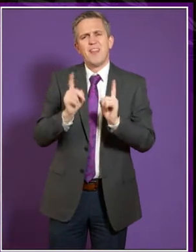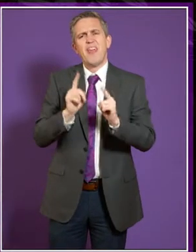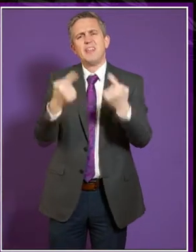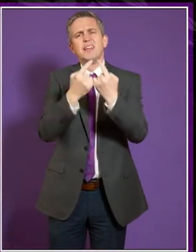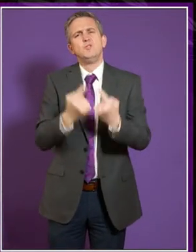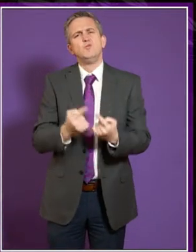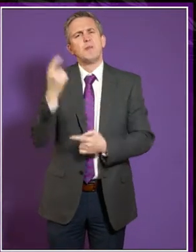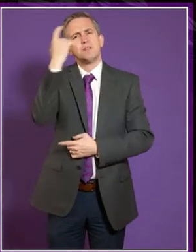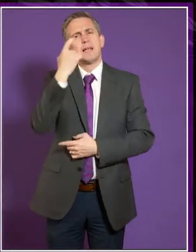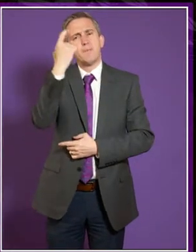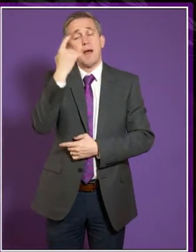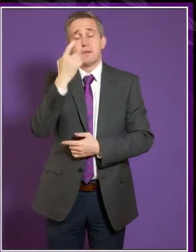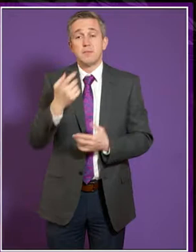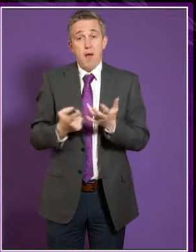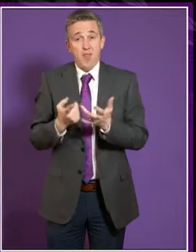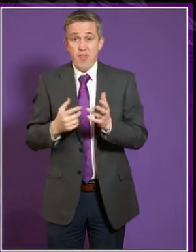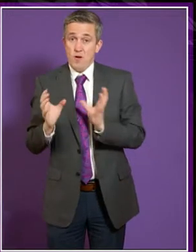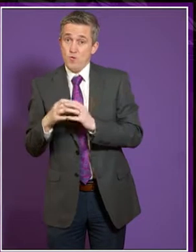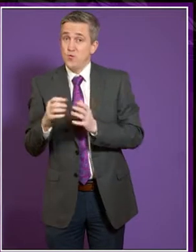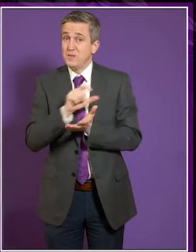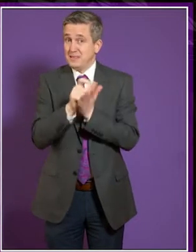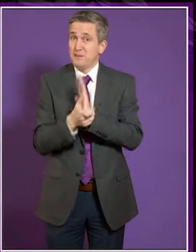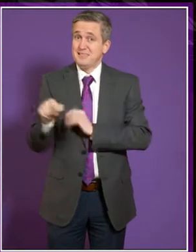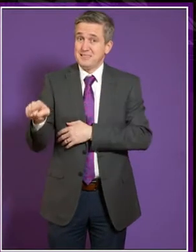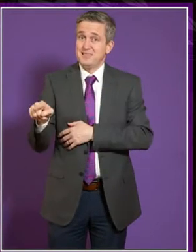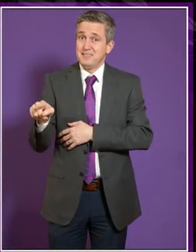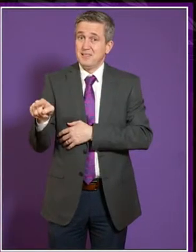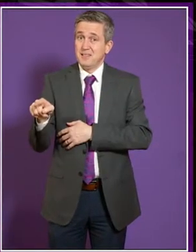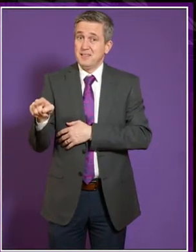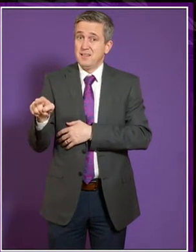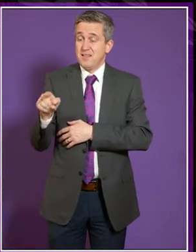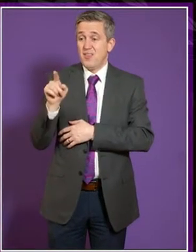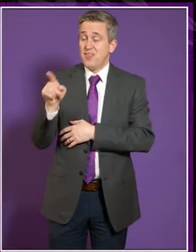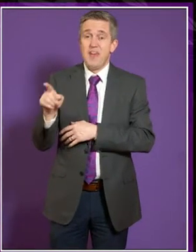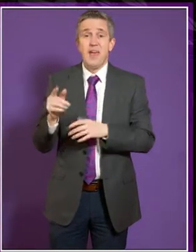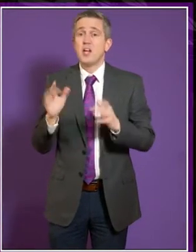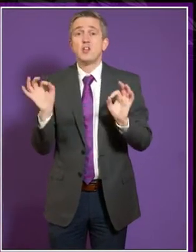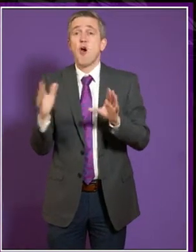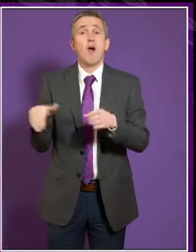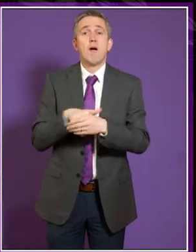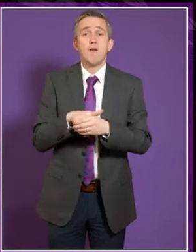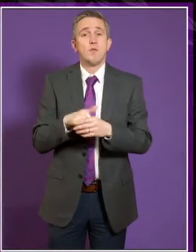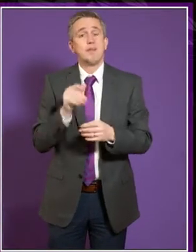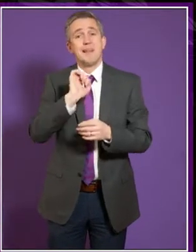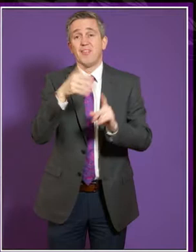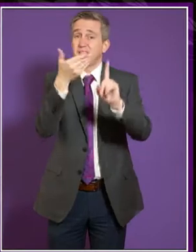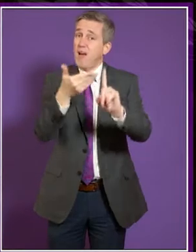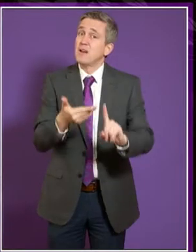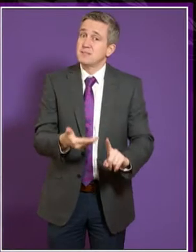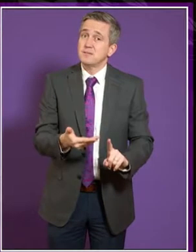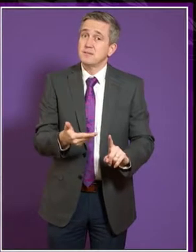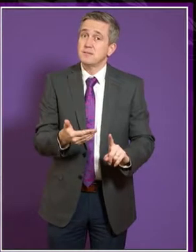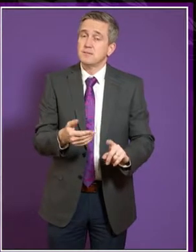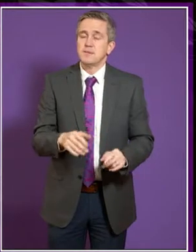And of course, disability would be another group that's currently not covered by those targets. Although